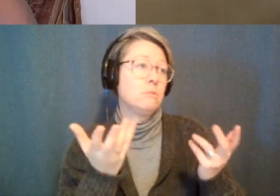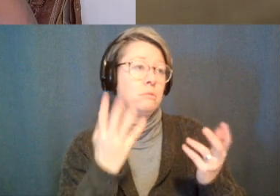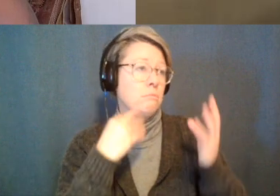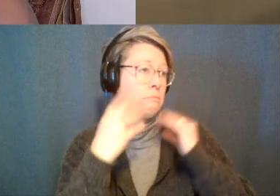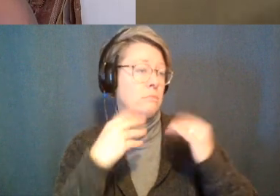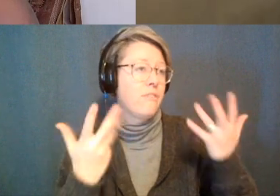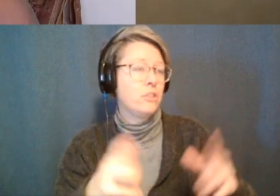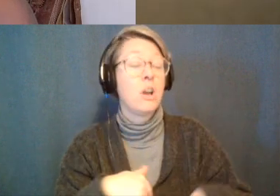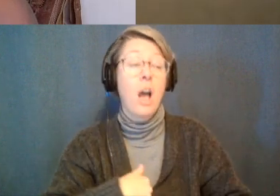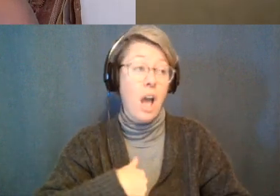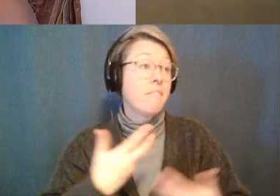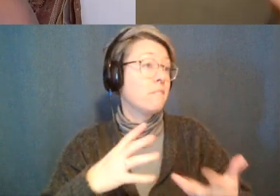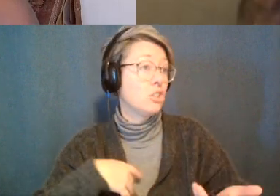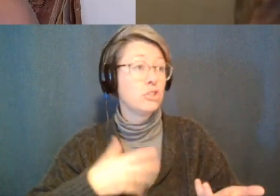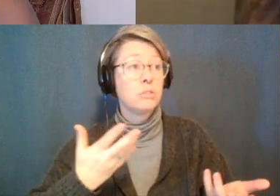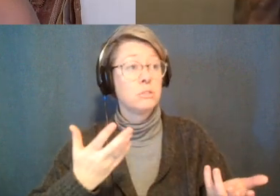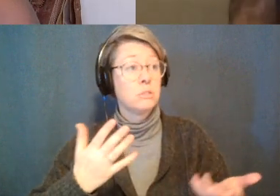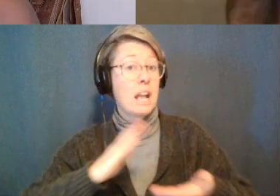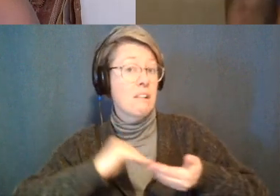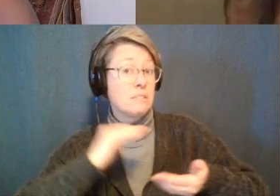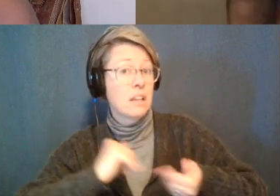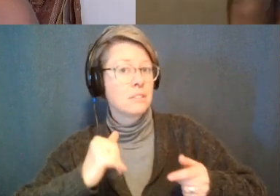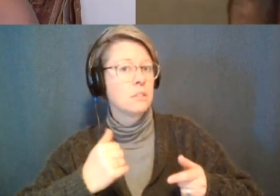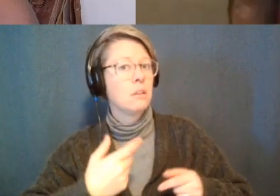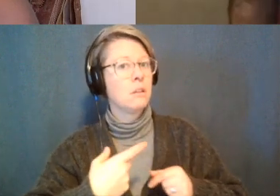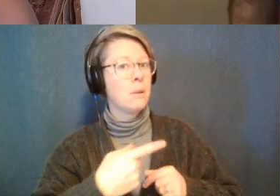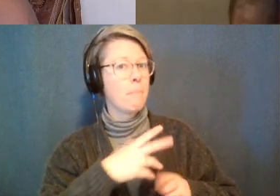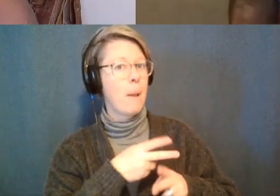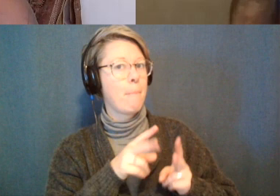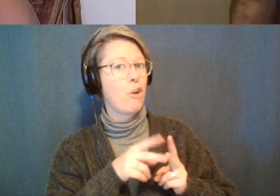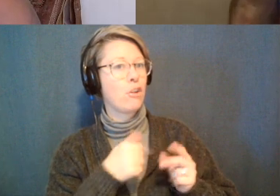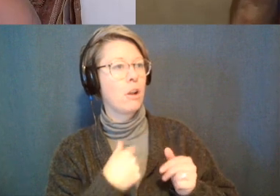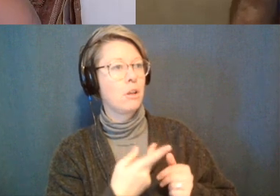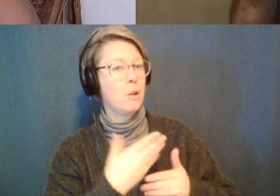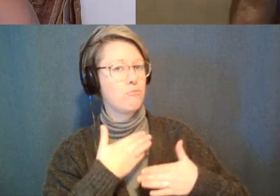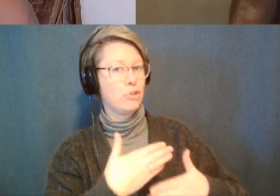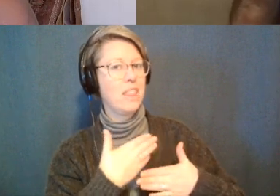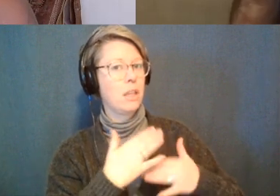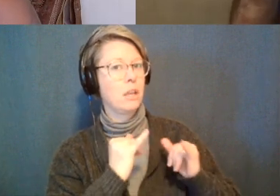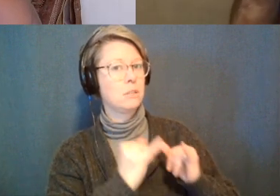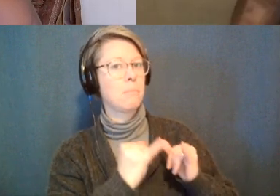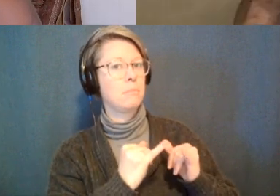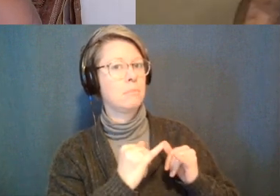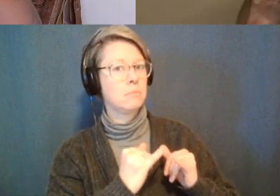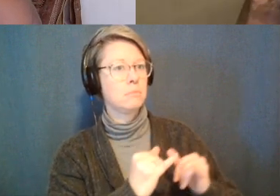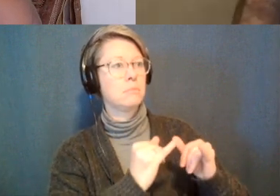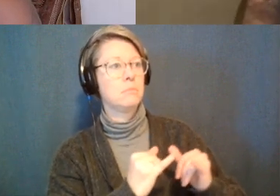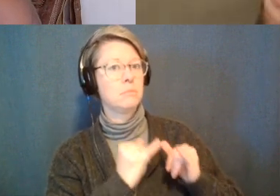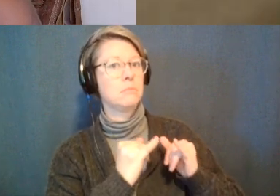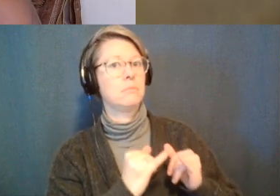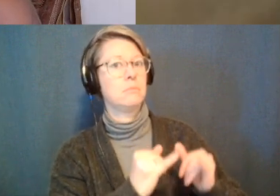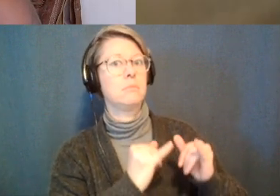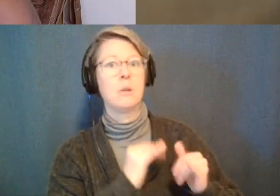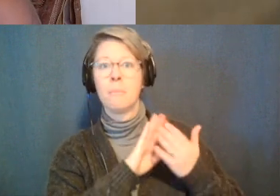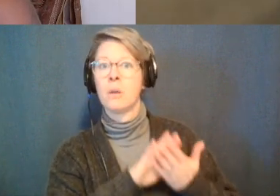and there have been times where like our breathing is so synced up and it all of a sudden goes into like an